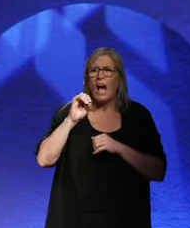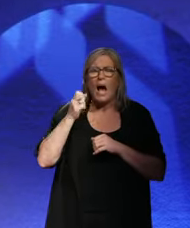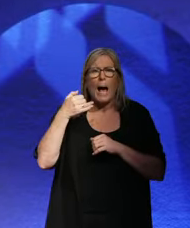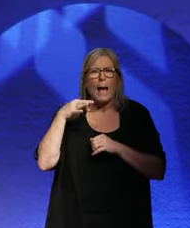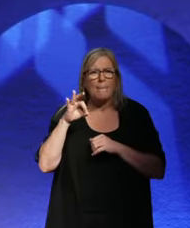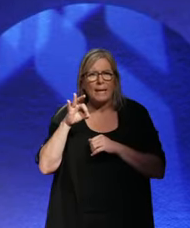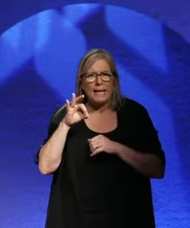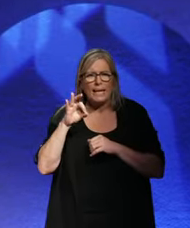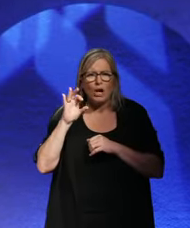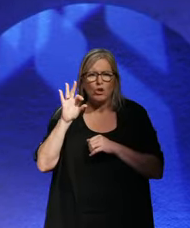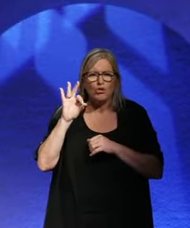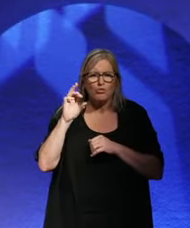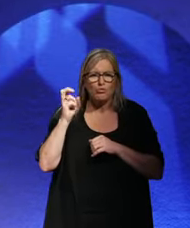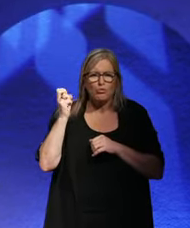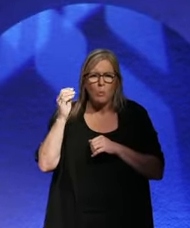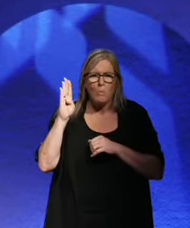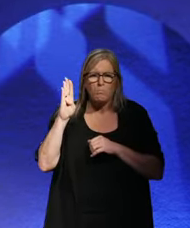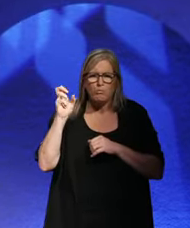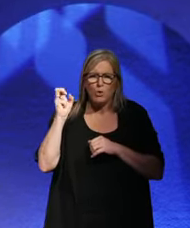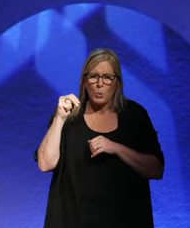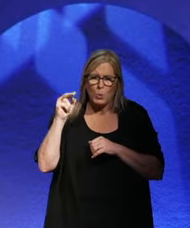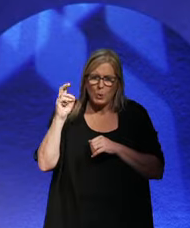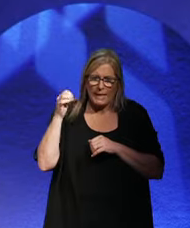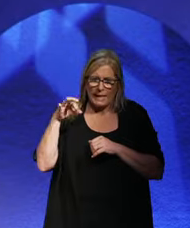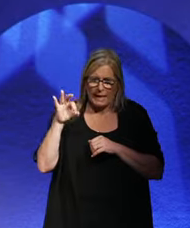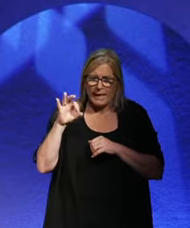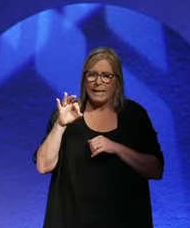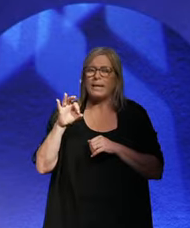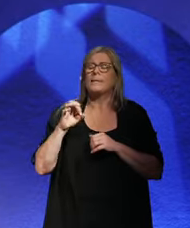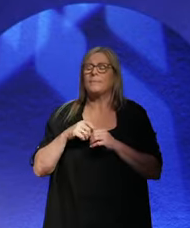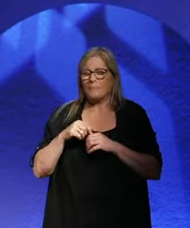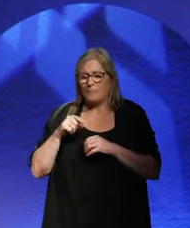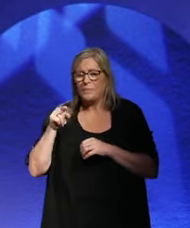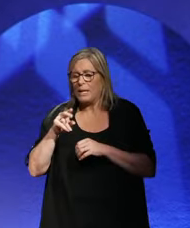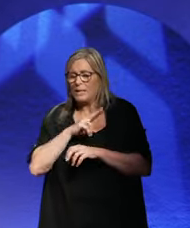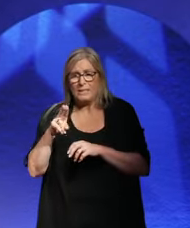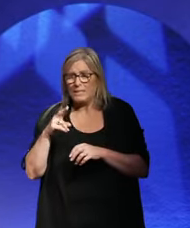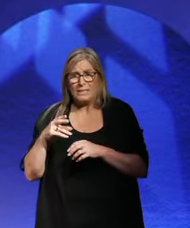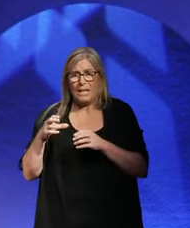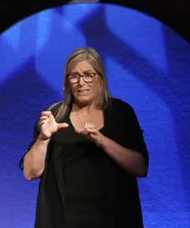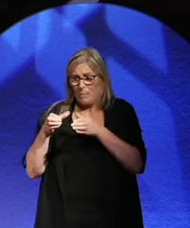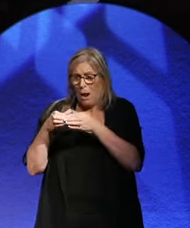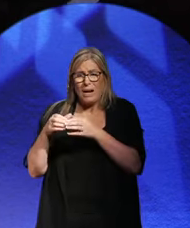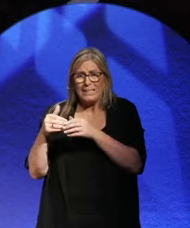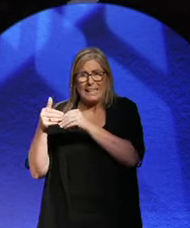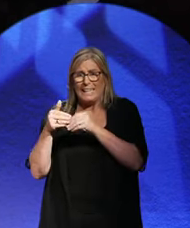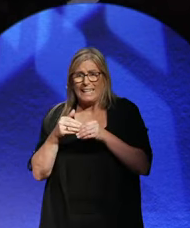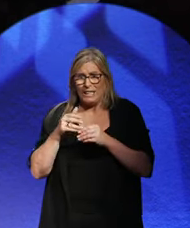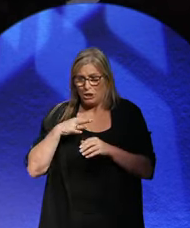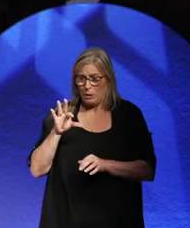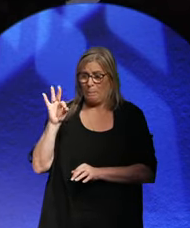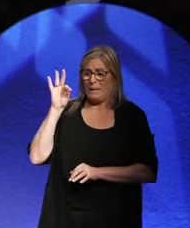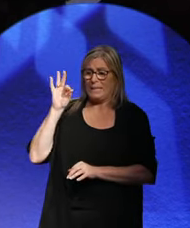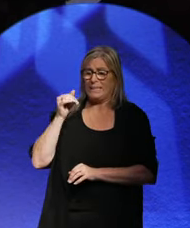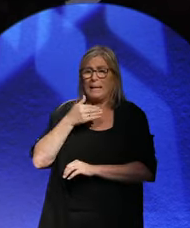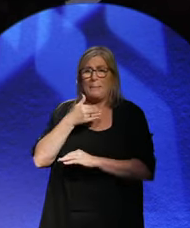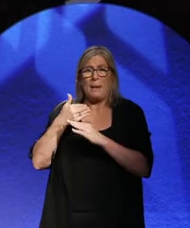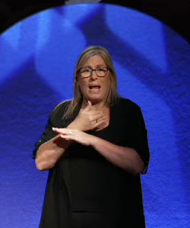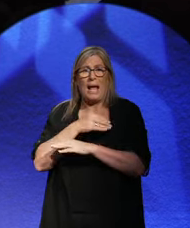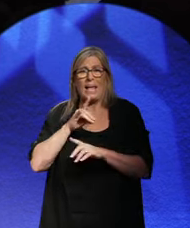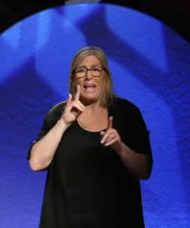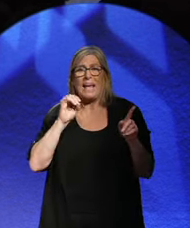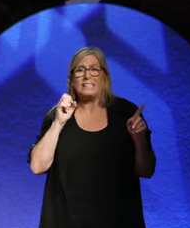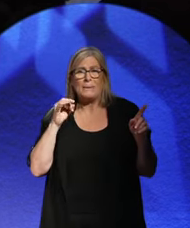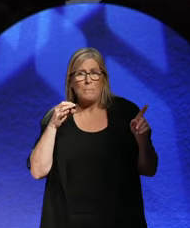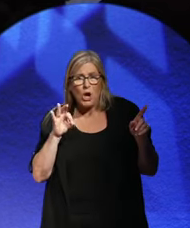he's a member of the Catholic Center Party. He's not the leader of a party, by the way. You know, he's picked by Hindenburg that he'd